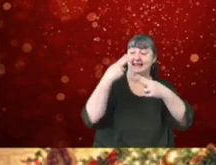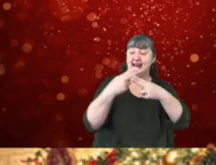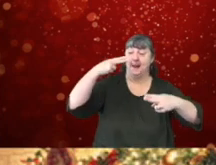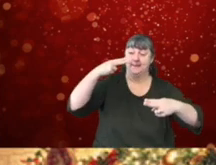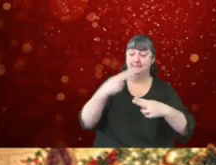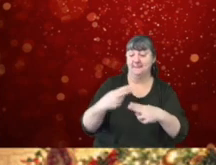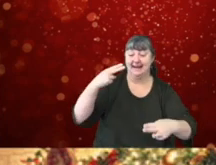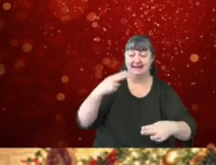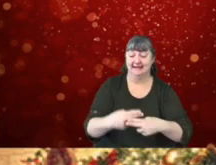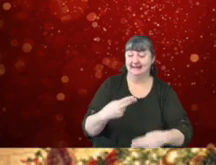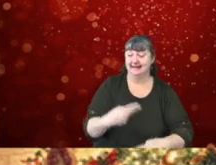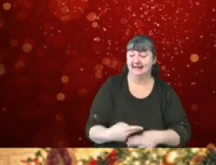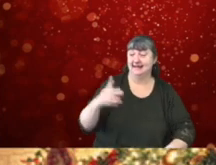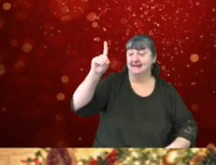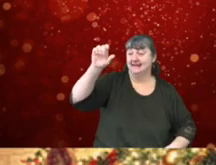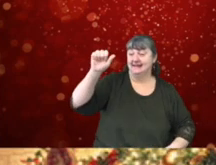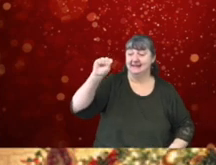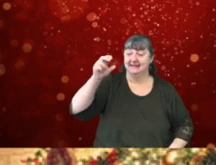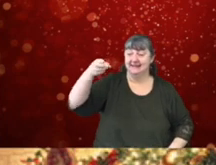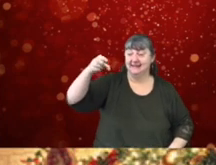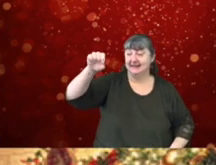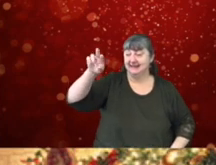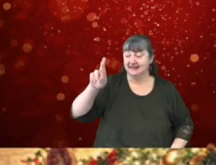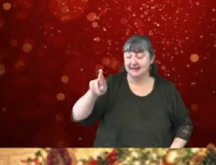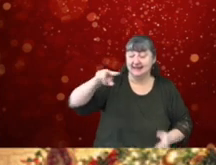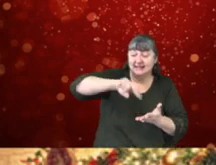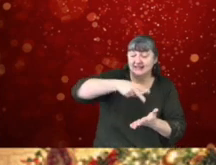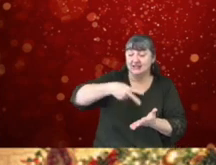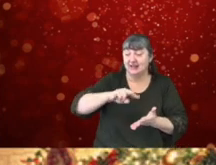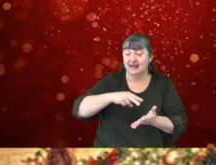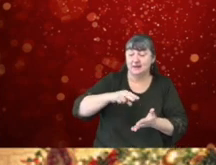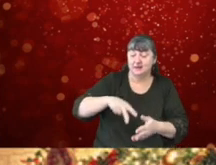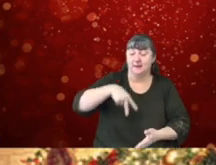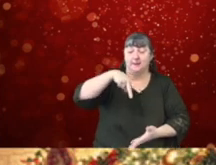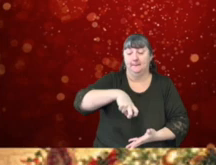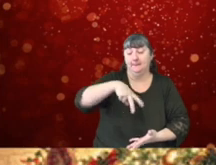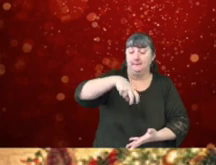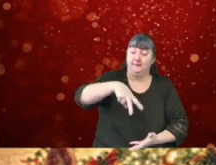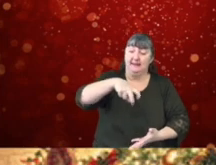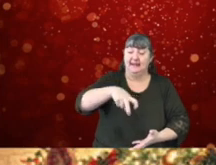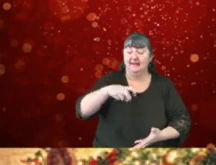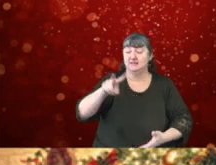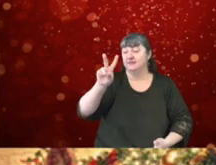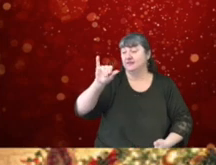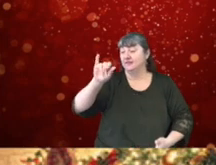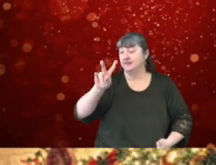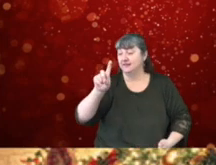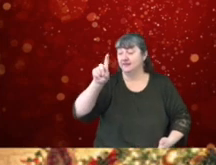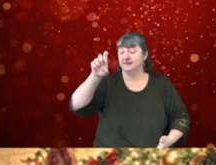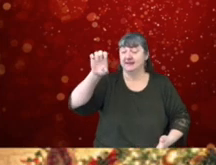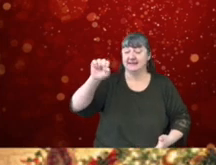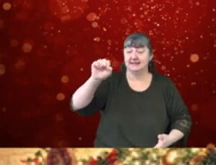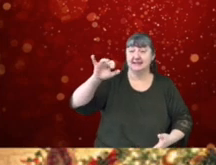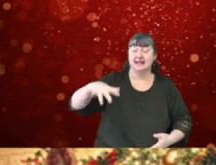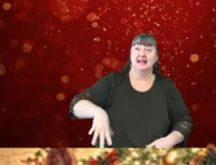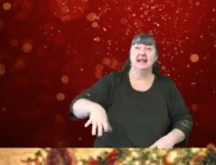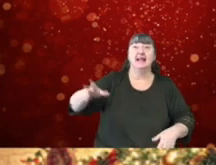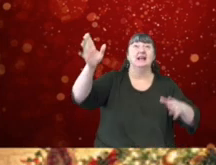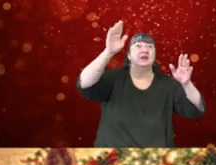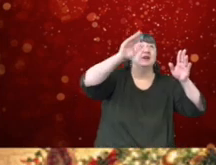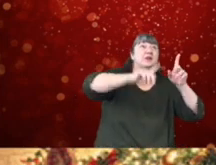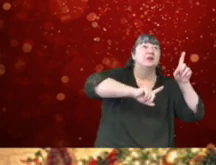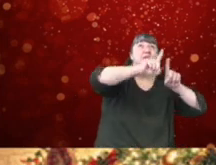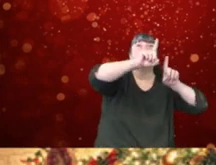name. Now Dasher, now Dancer, now Prancer and Vixen, on Comet, on